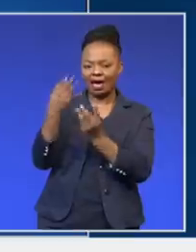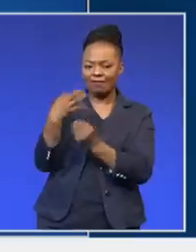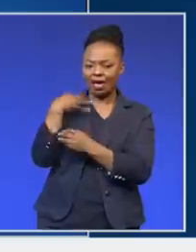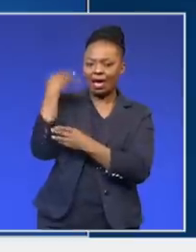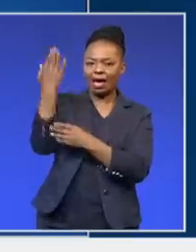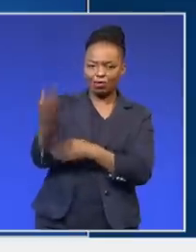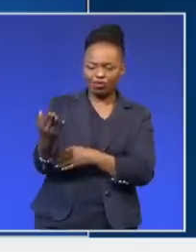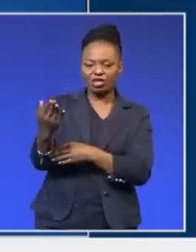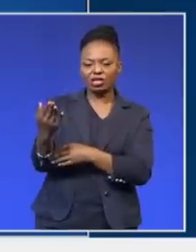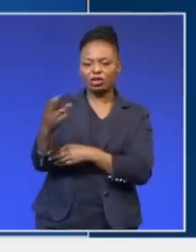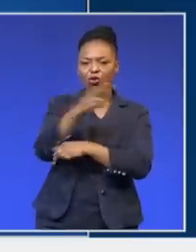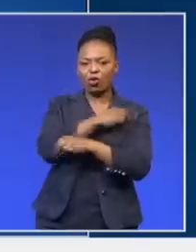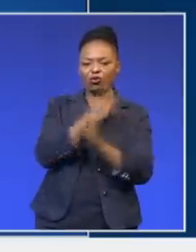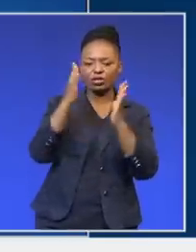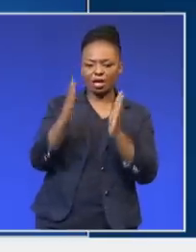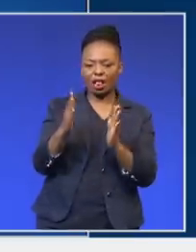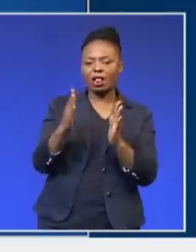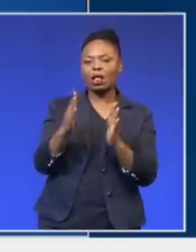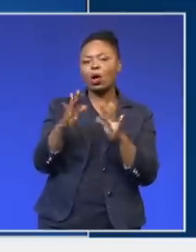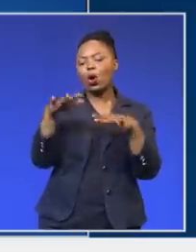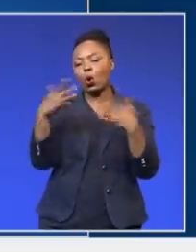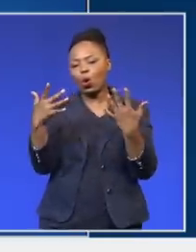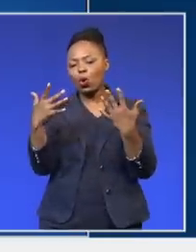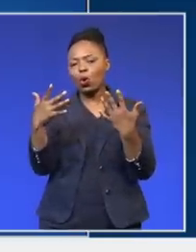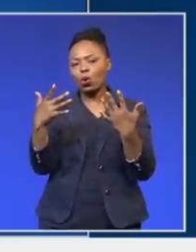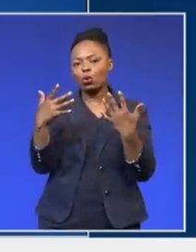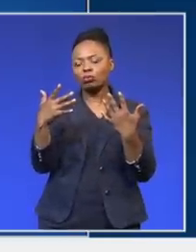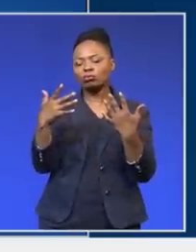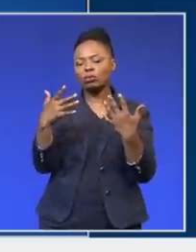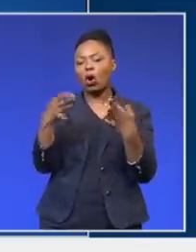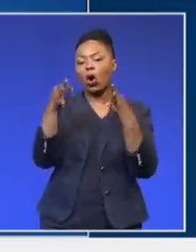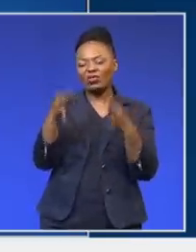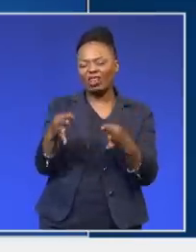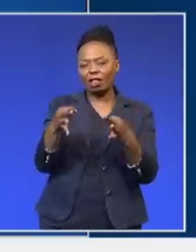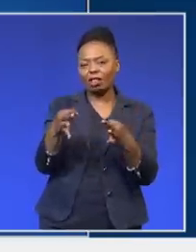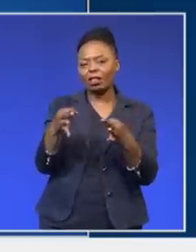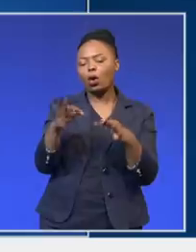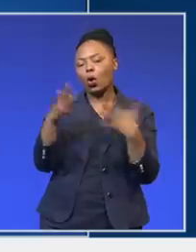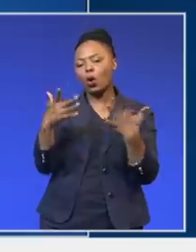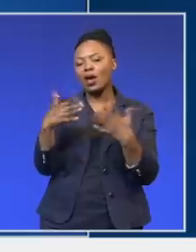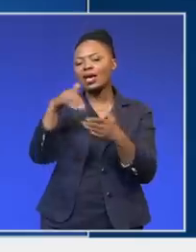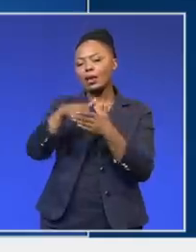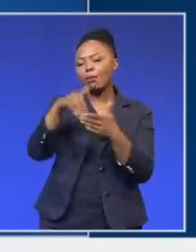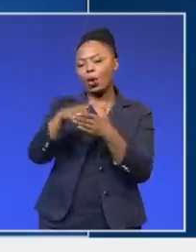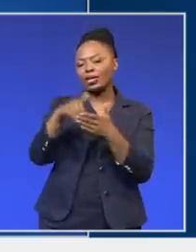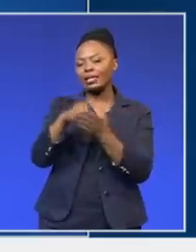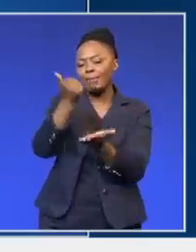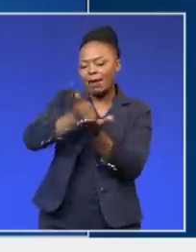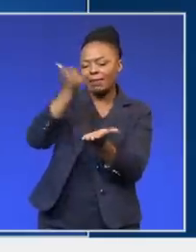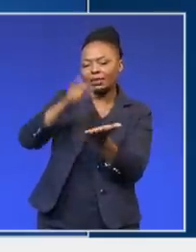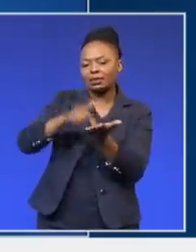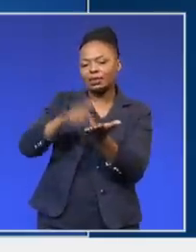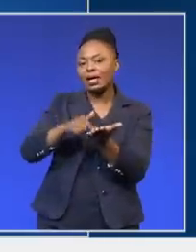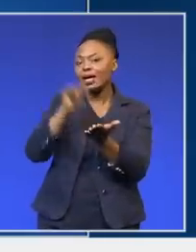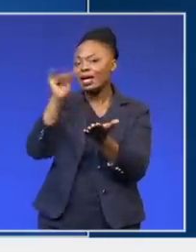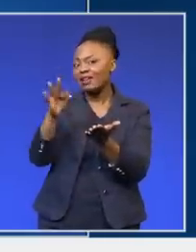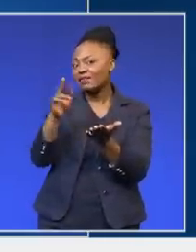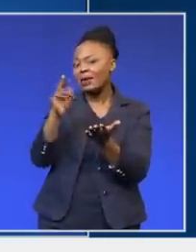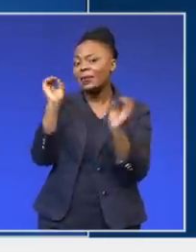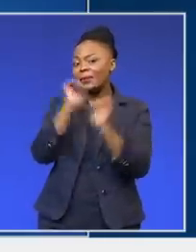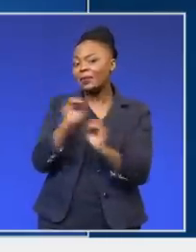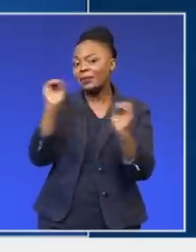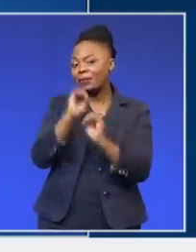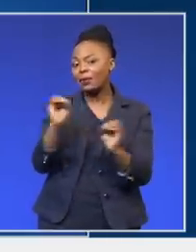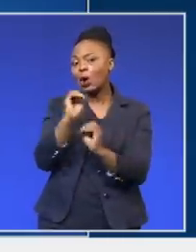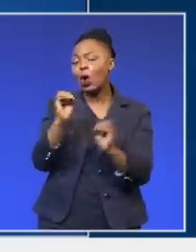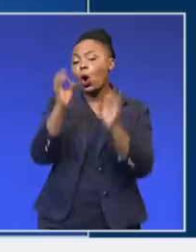permit or an import permit. So, if there was no official export permit